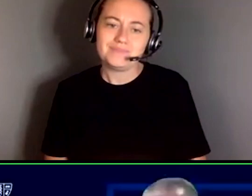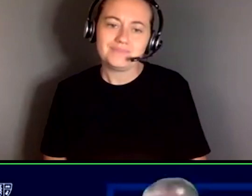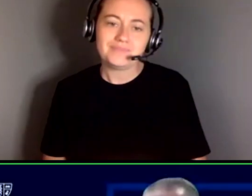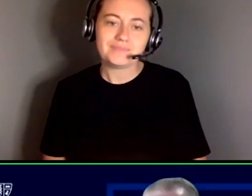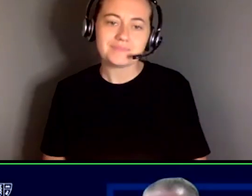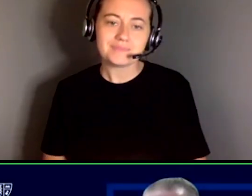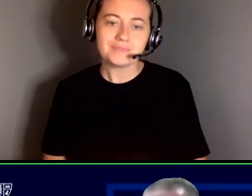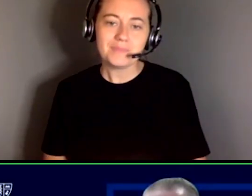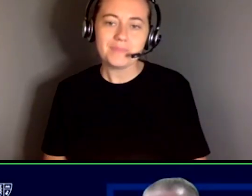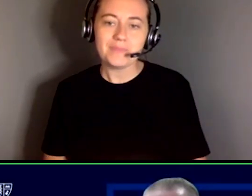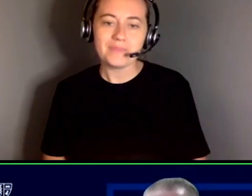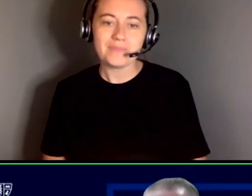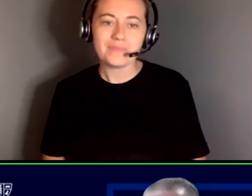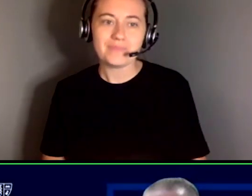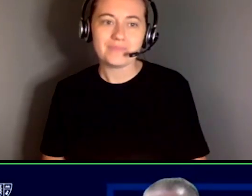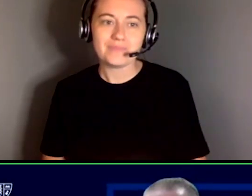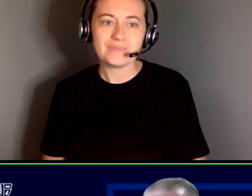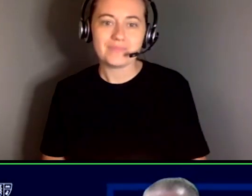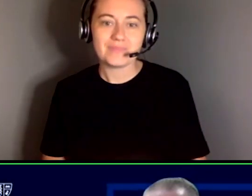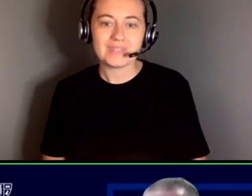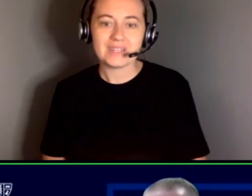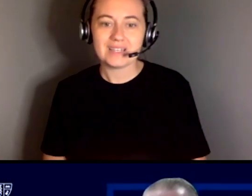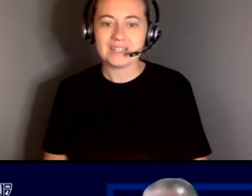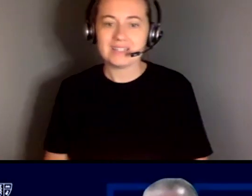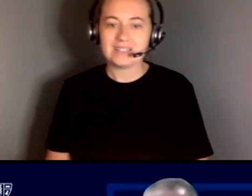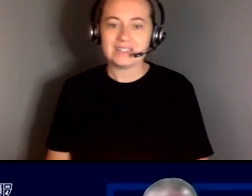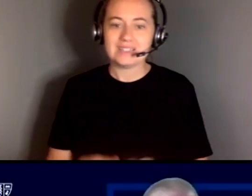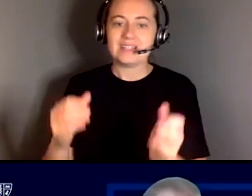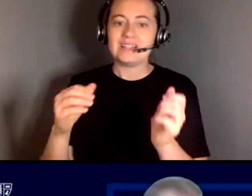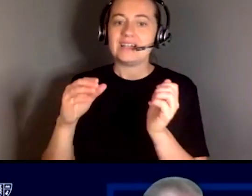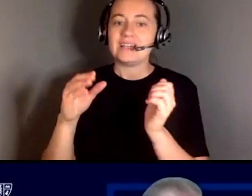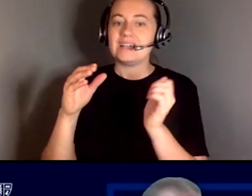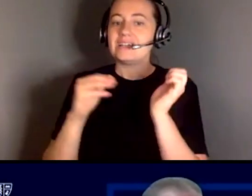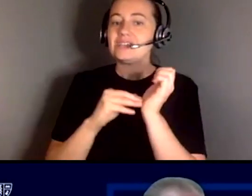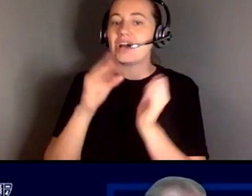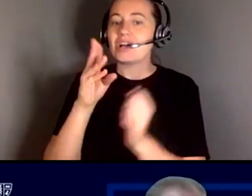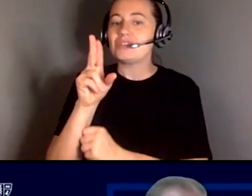Dr. Youssef, the last word is yours. Thank you. No pressure.